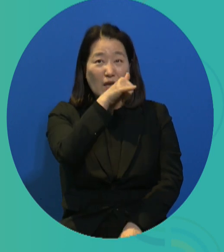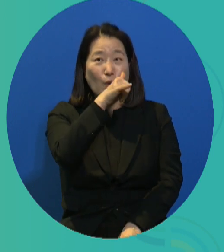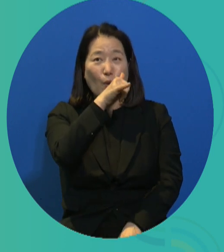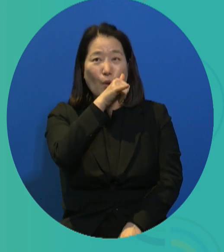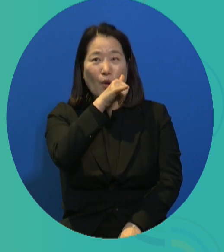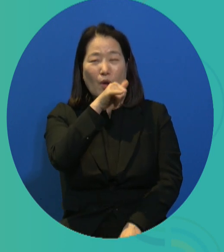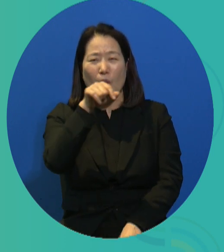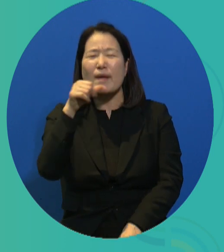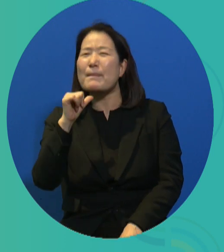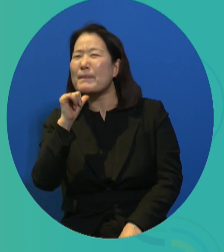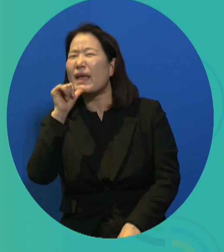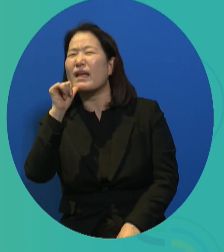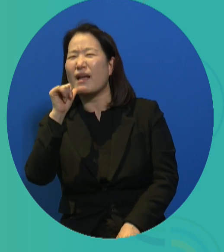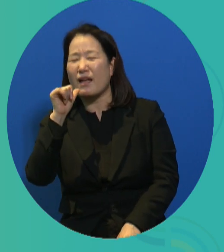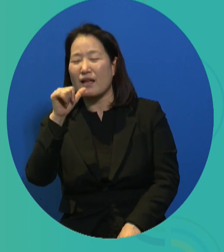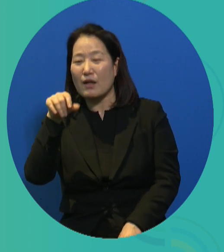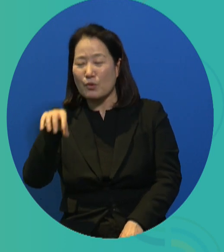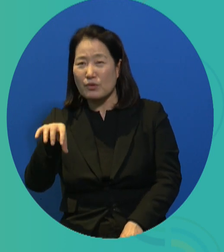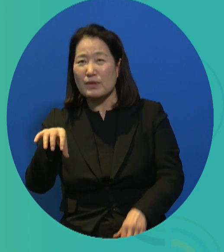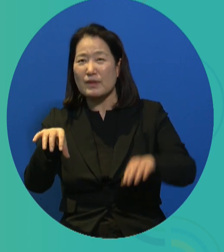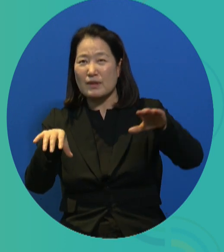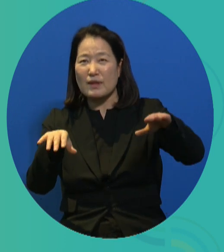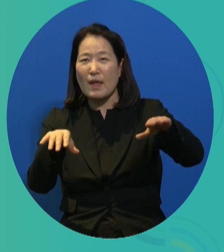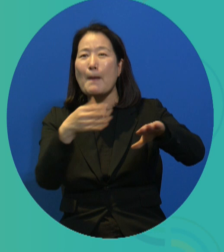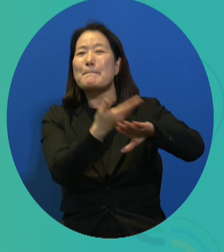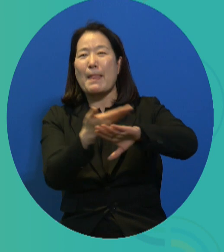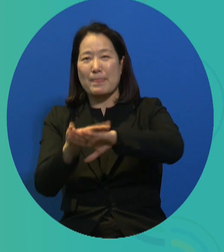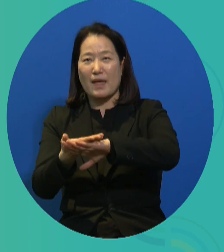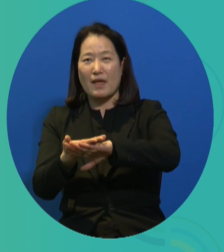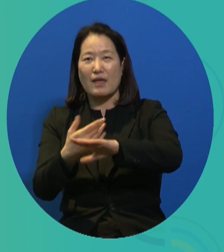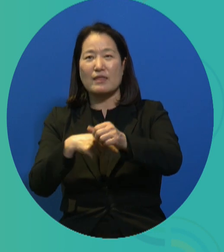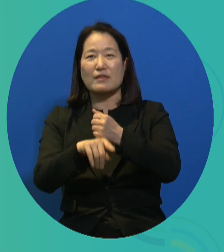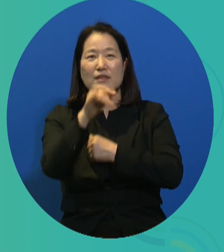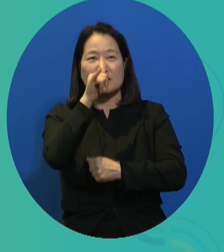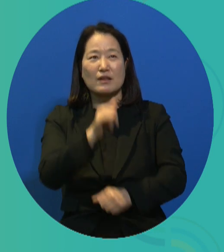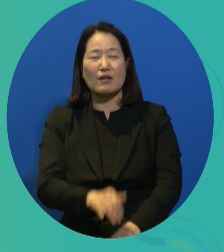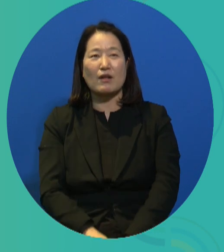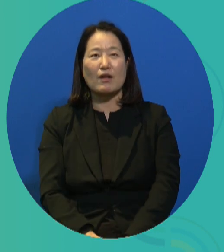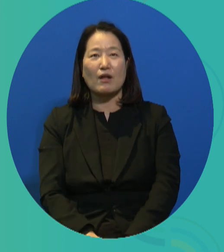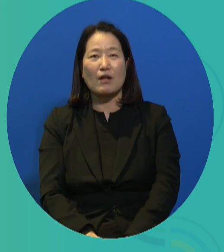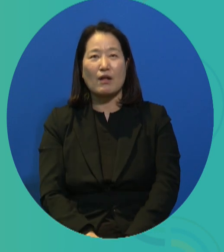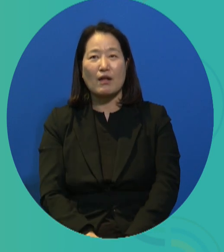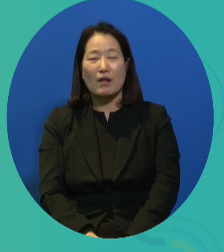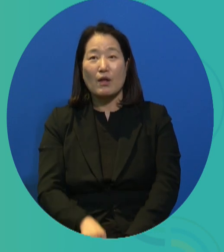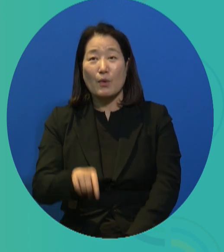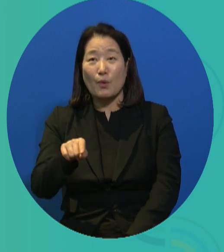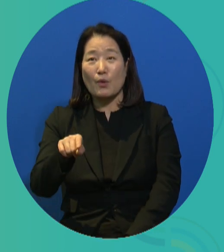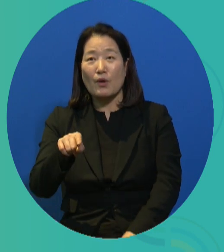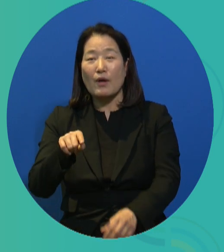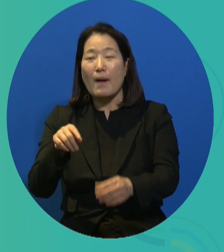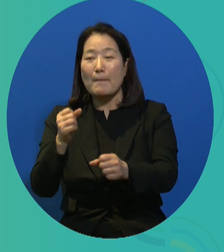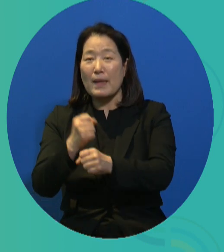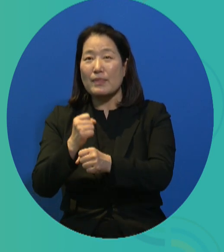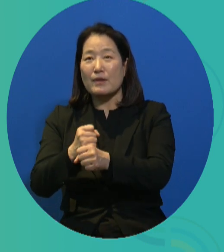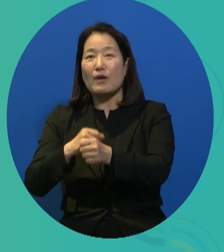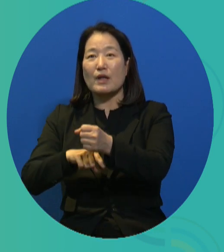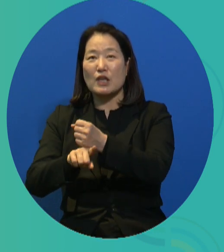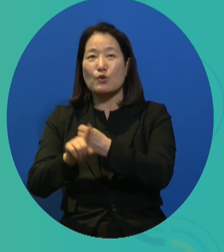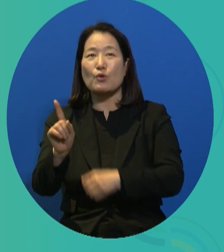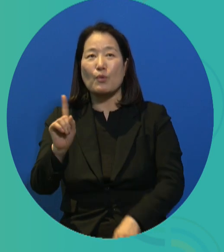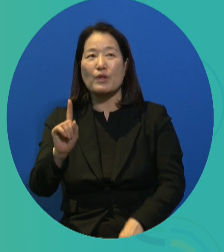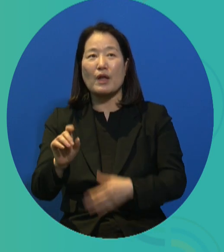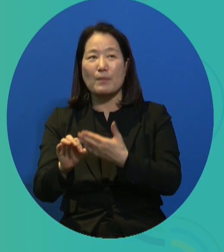This word unnecessary has been brought together with the English word for worker as in proletariat standing for